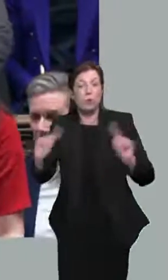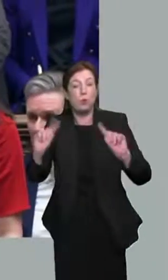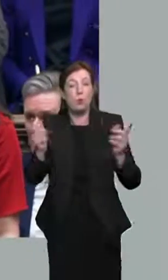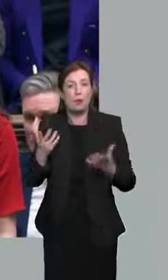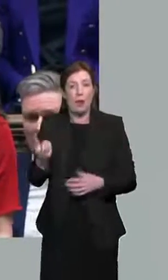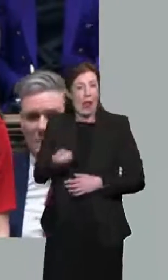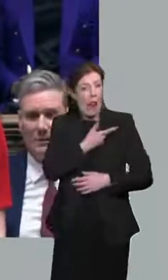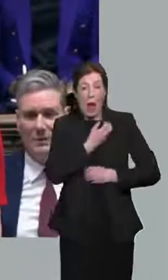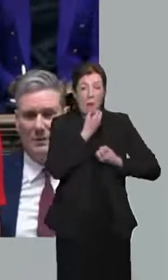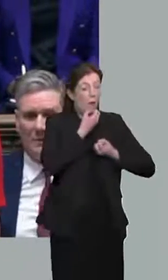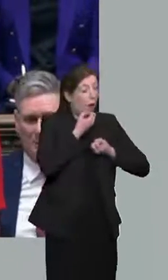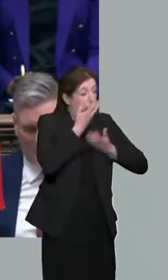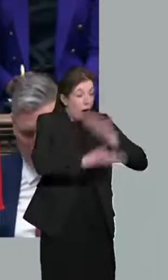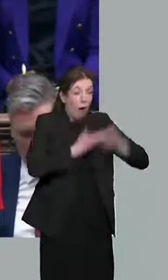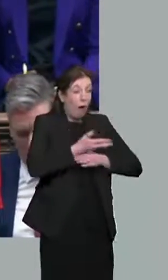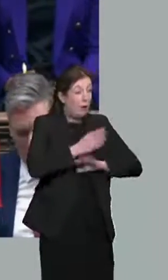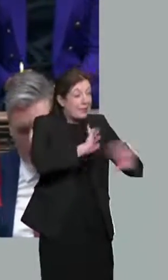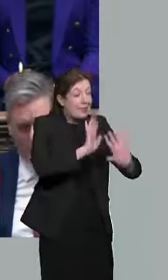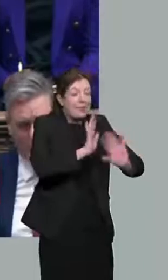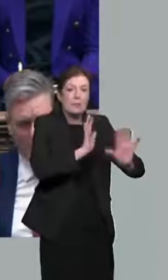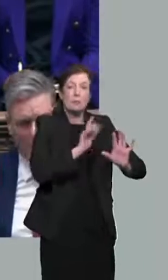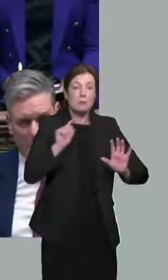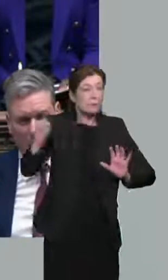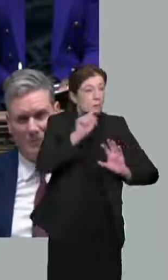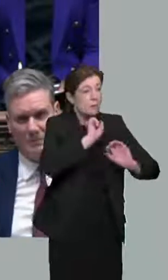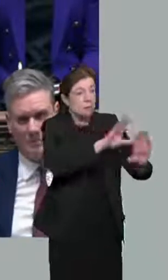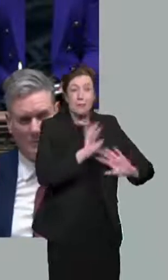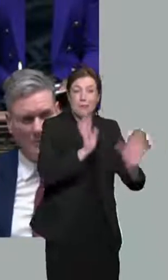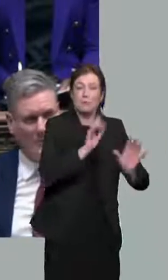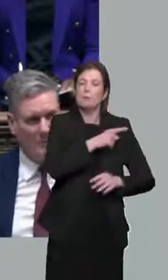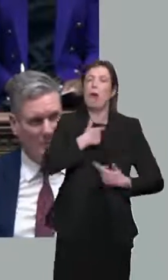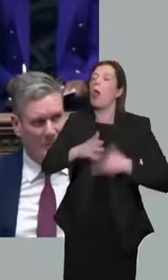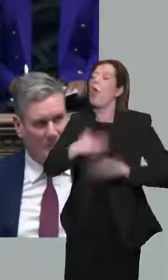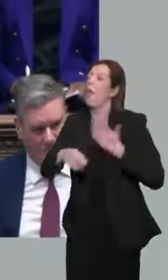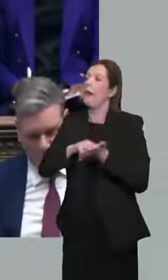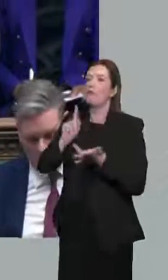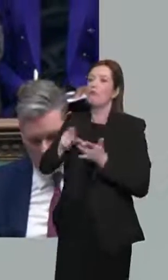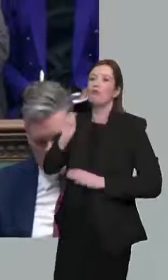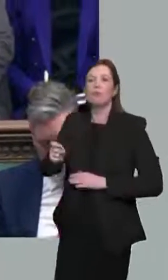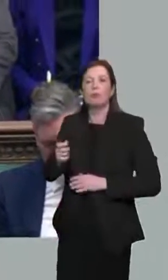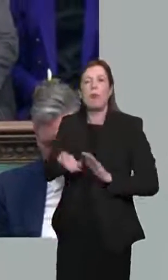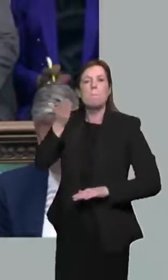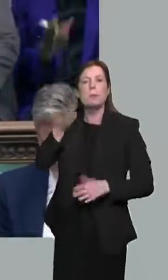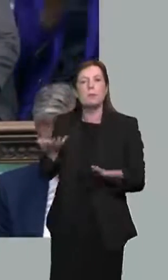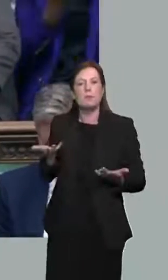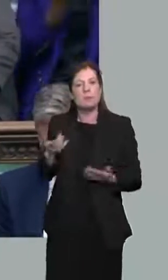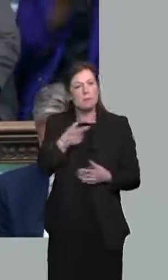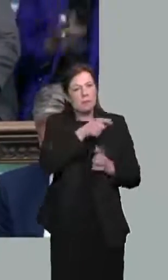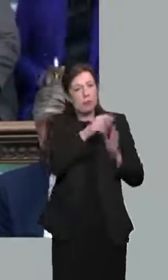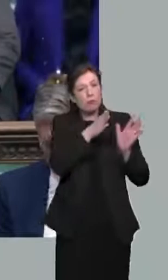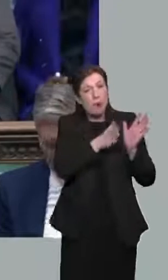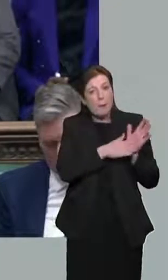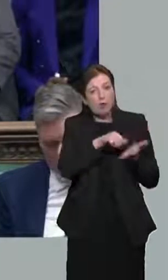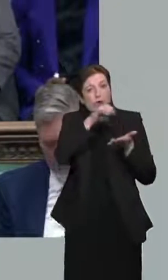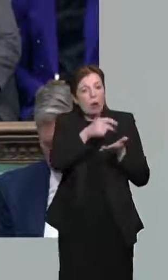from the Labour Party and from many, many others? Now, it is one thing for the Prime Minister and Chancellor to